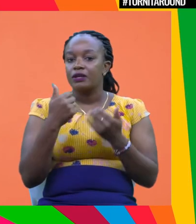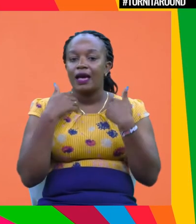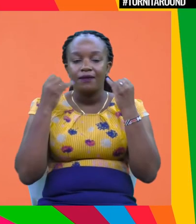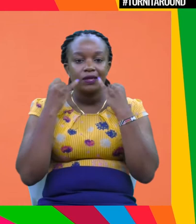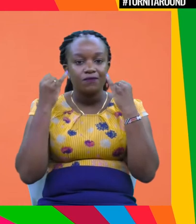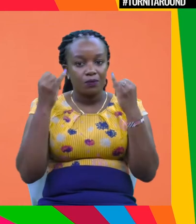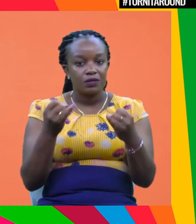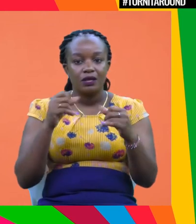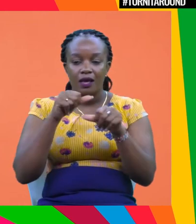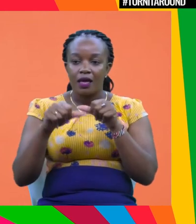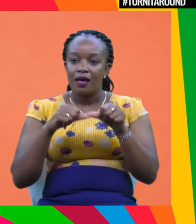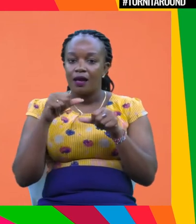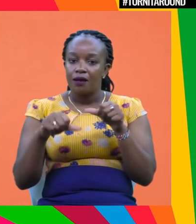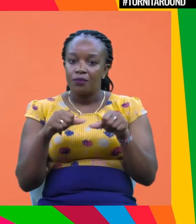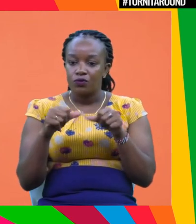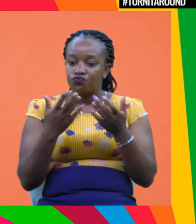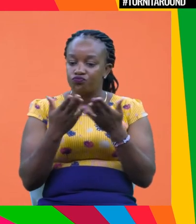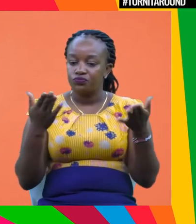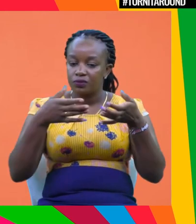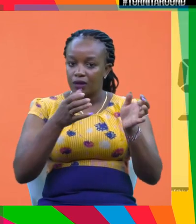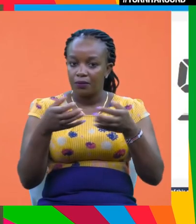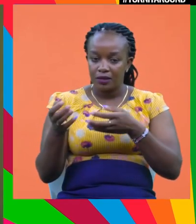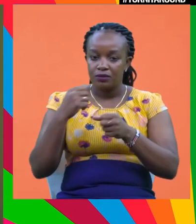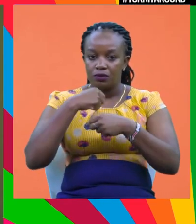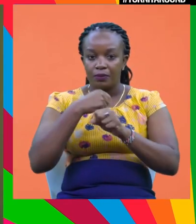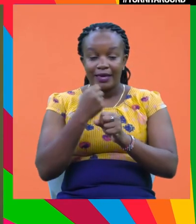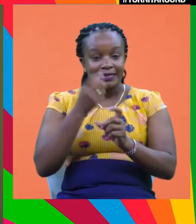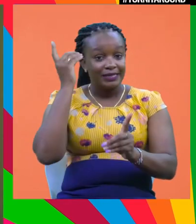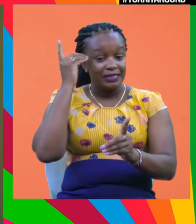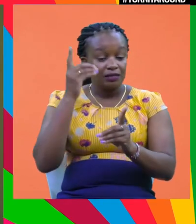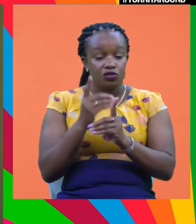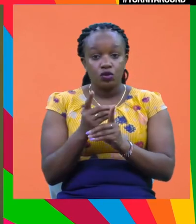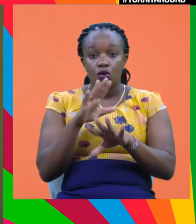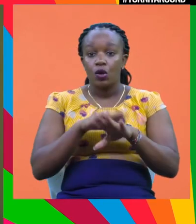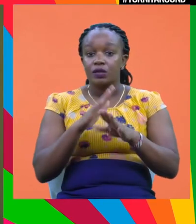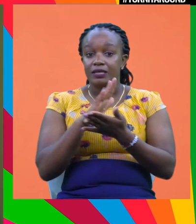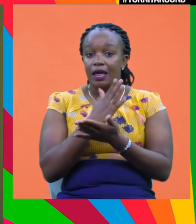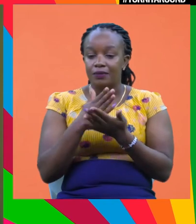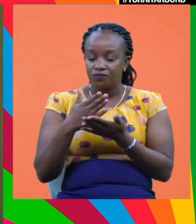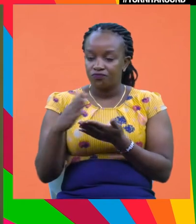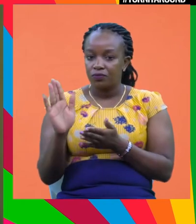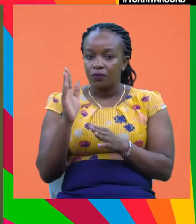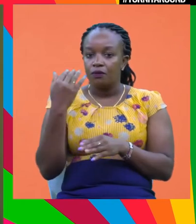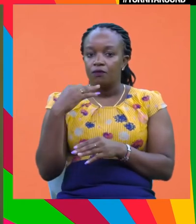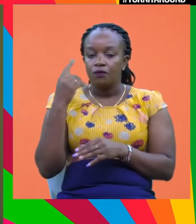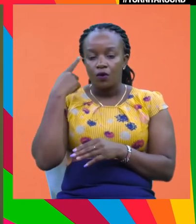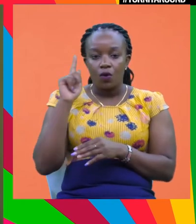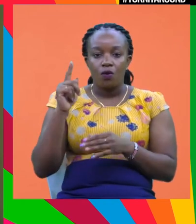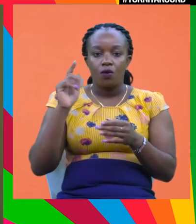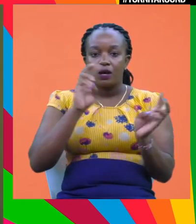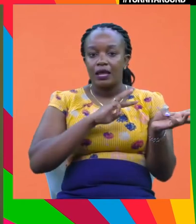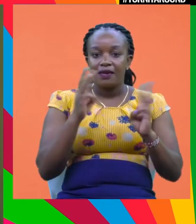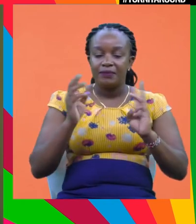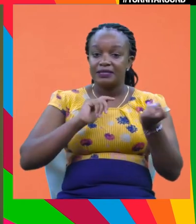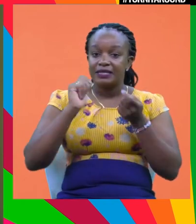the information about the greenness of a company to really make their decisions based on exposure to climate change and also the